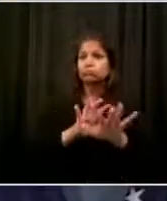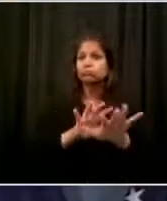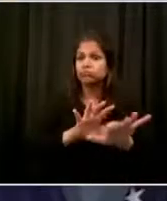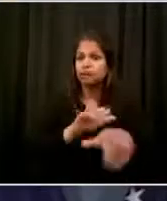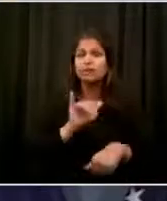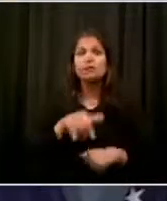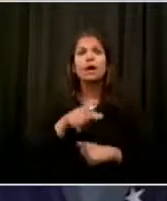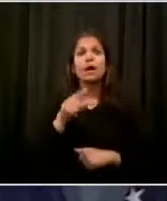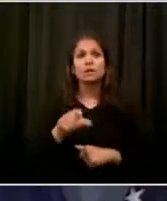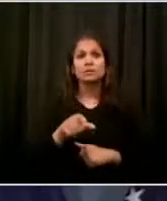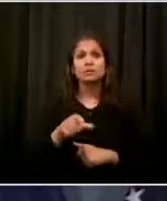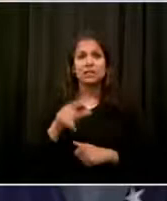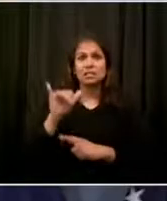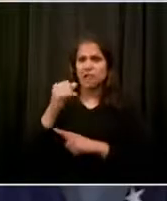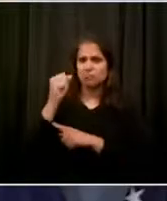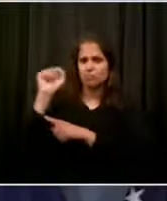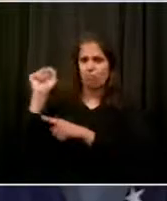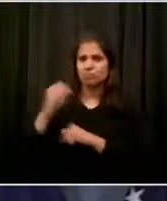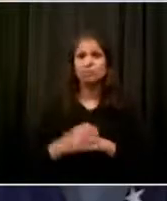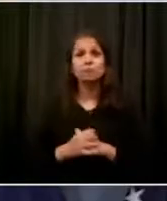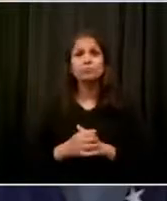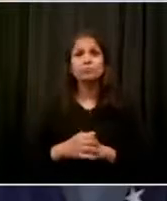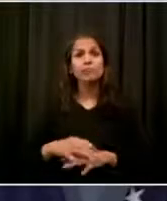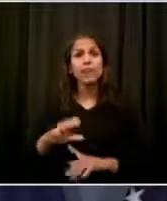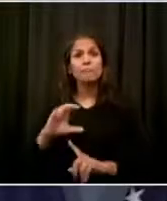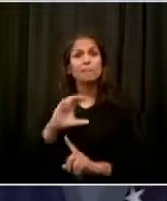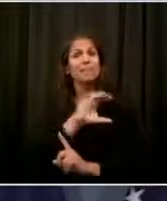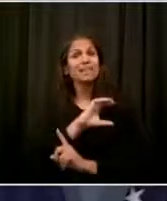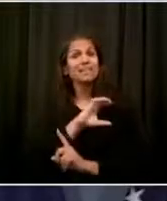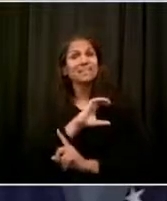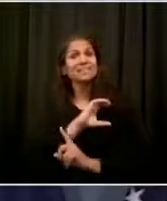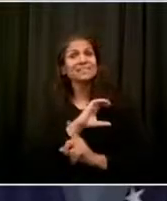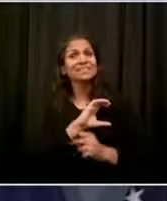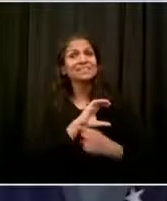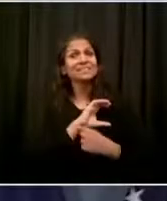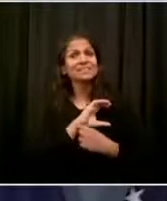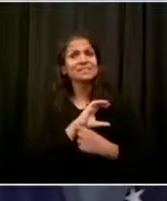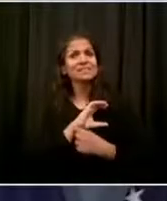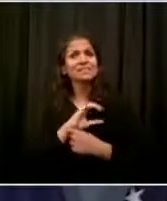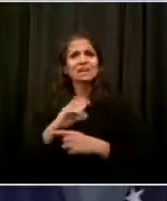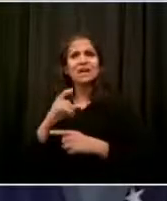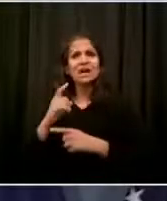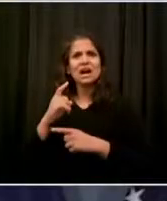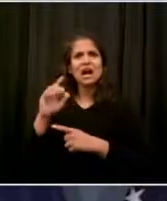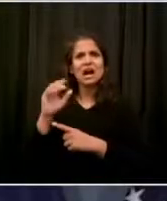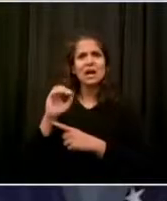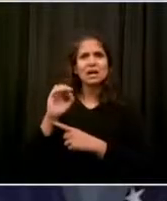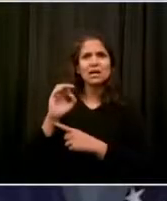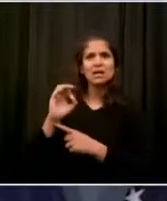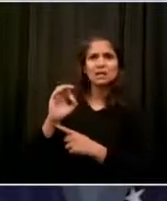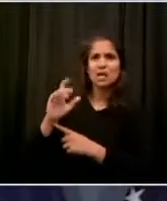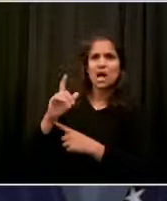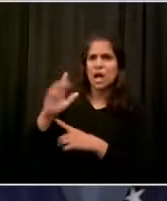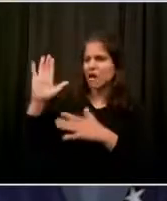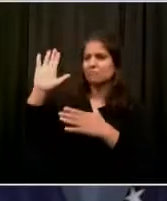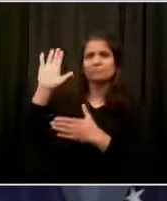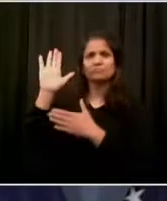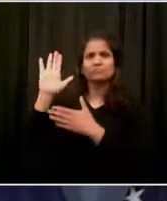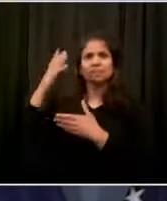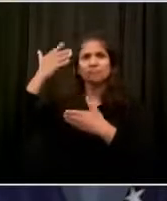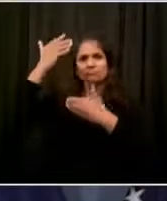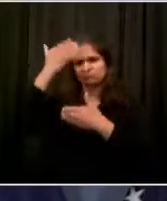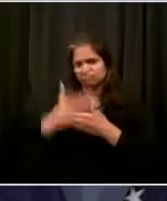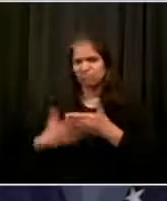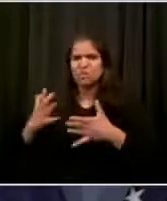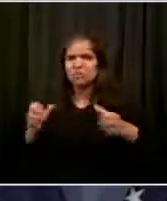officers who used excessive force. Are you planning any actions specifically to meet staffers demands or to